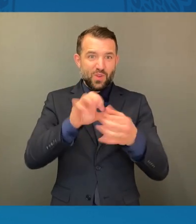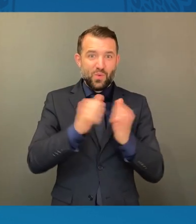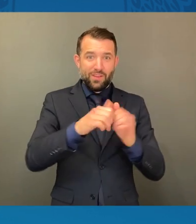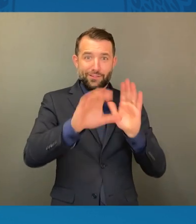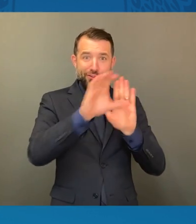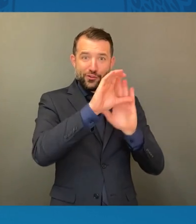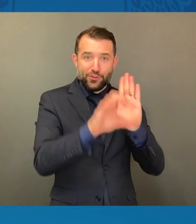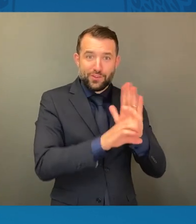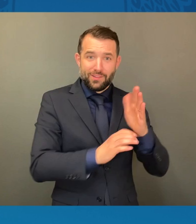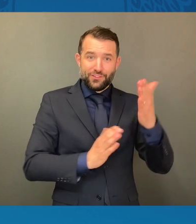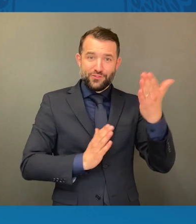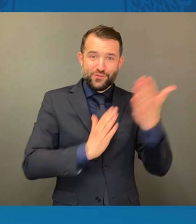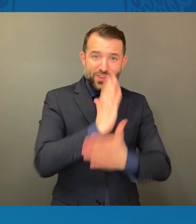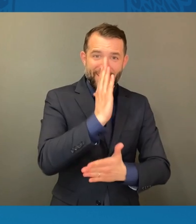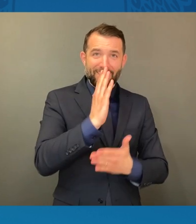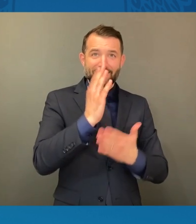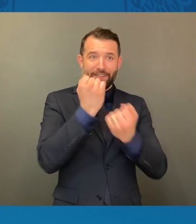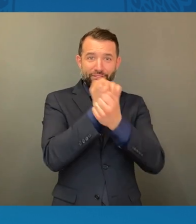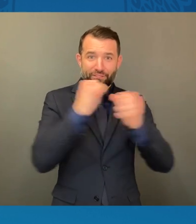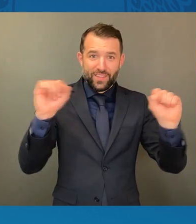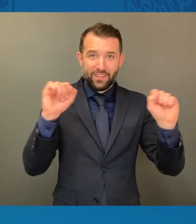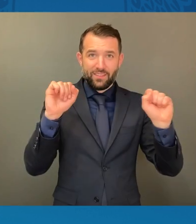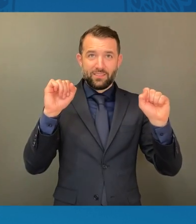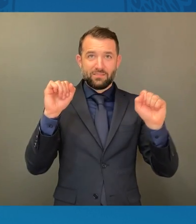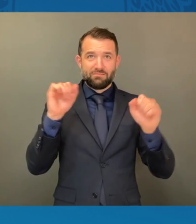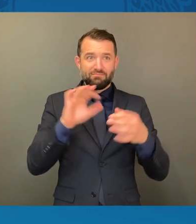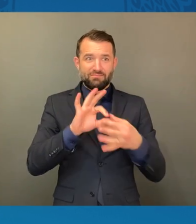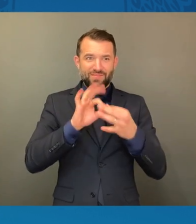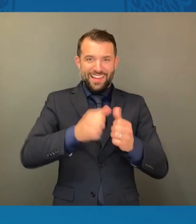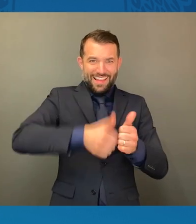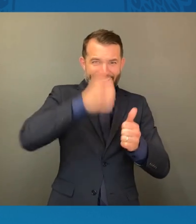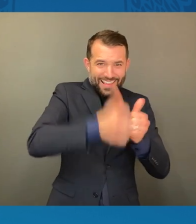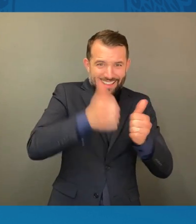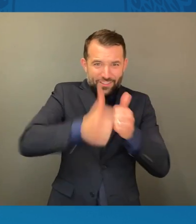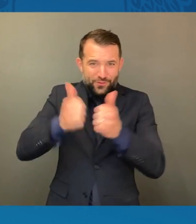American to generational effect.